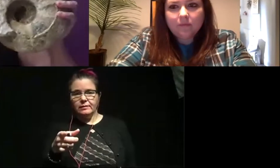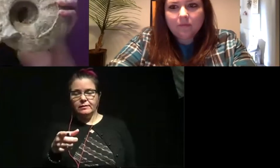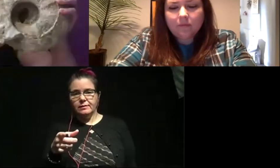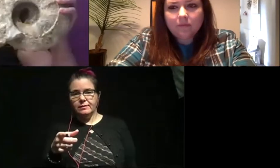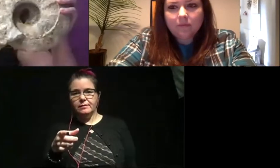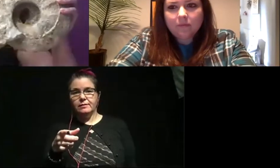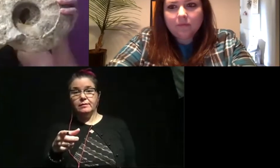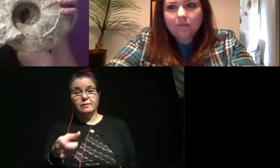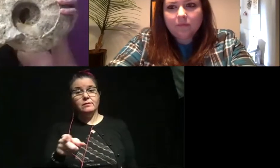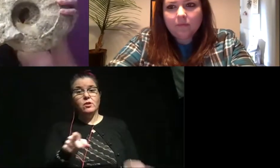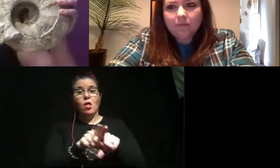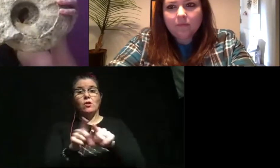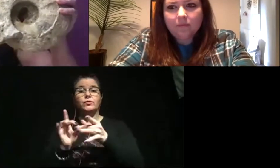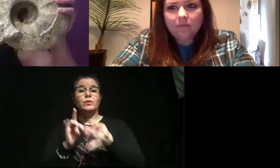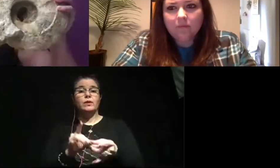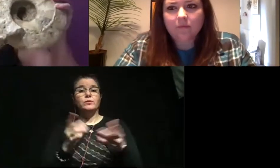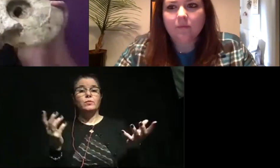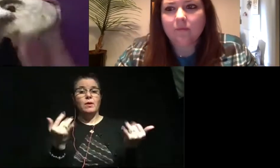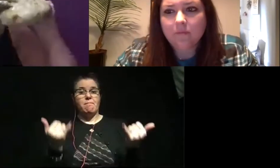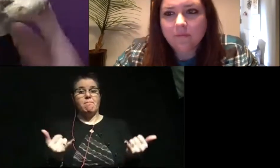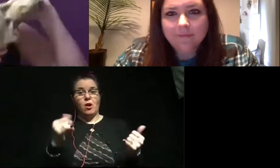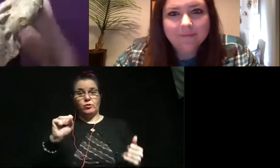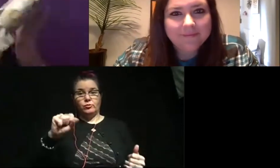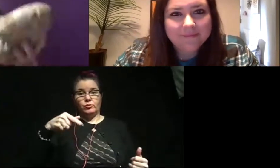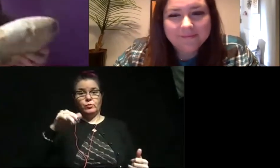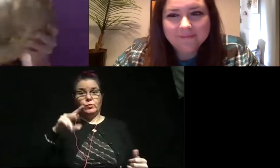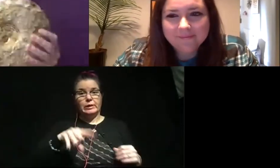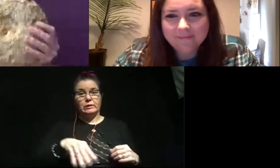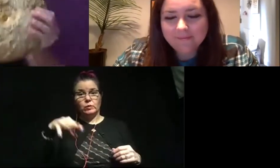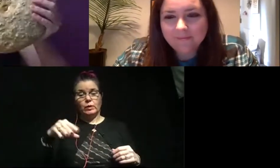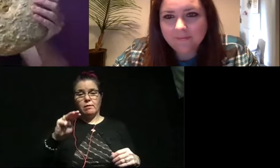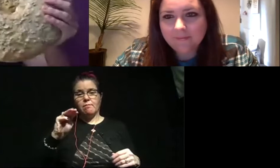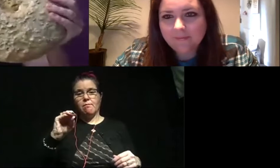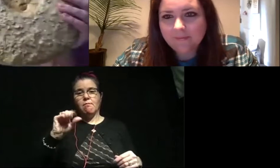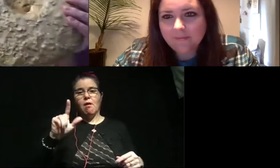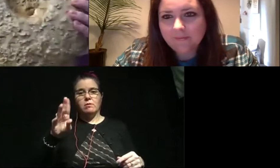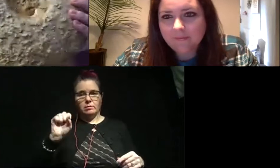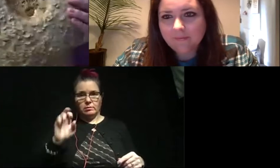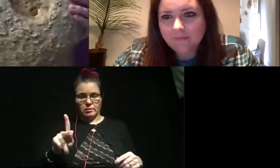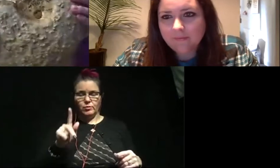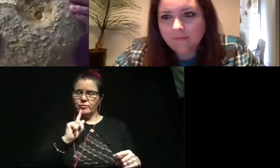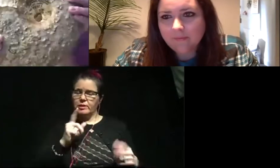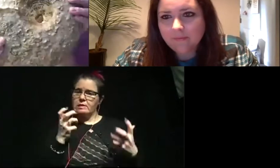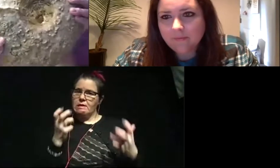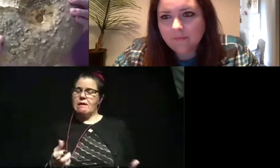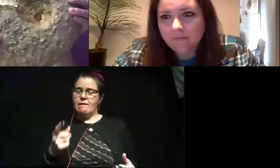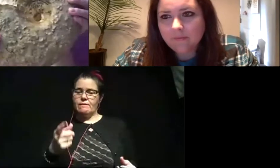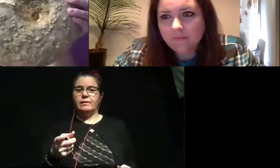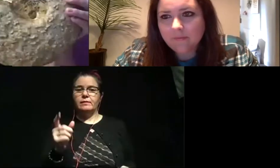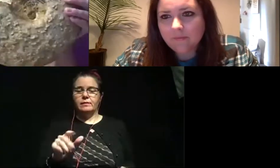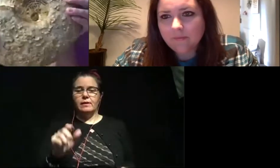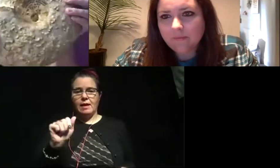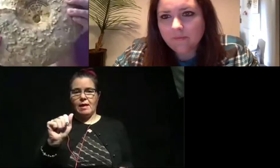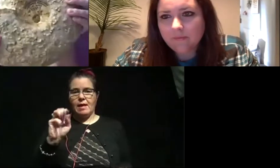is also related to the modern squid. This is a mollusk, and it is extremely heavy. And it's an ammonite.